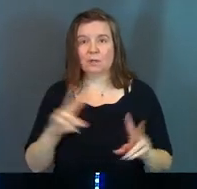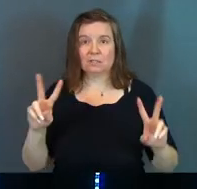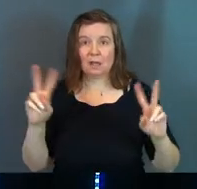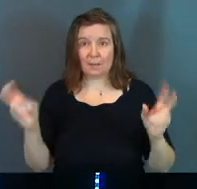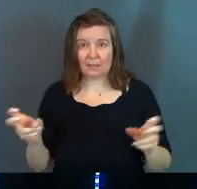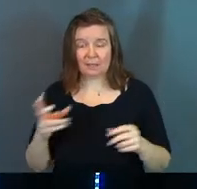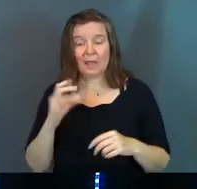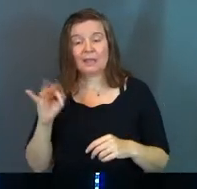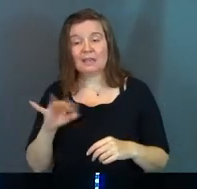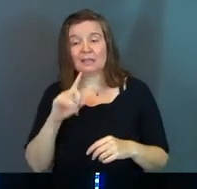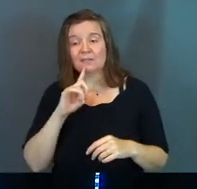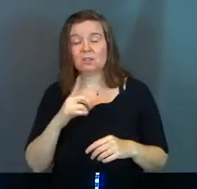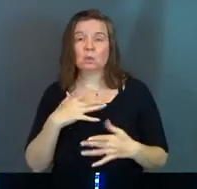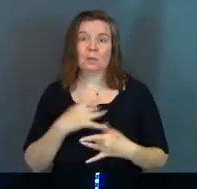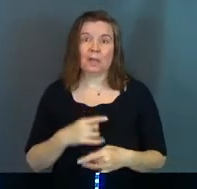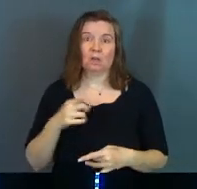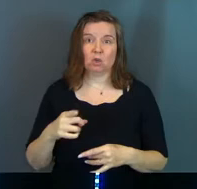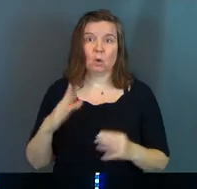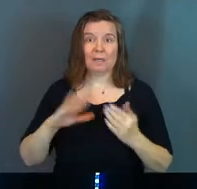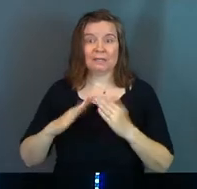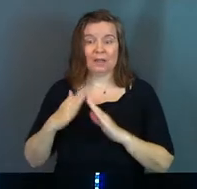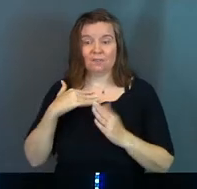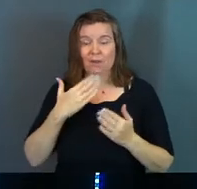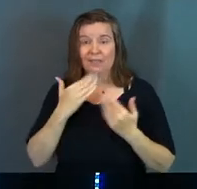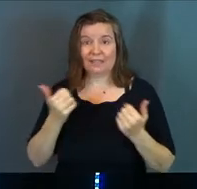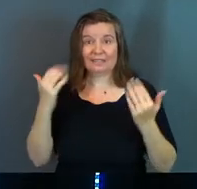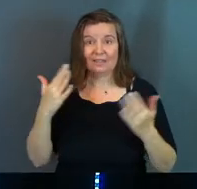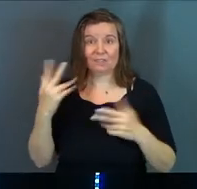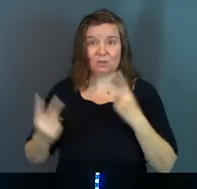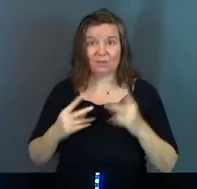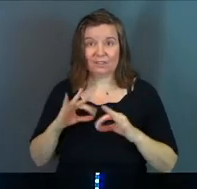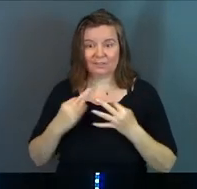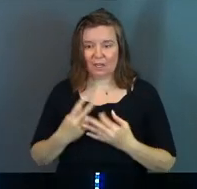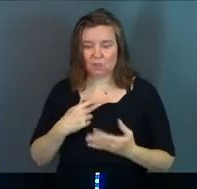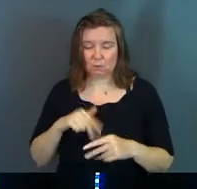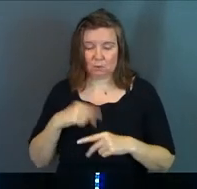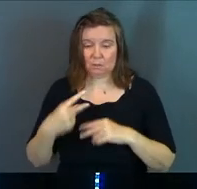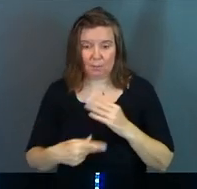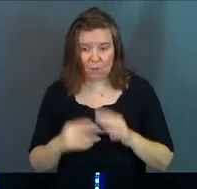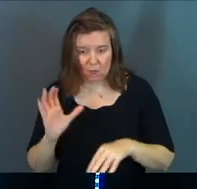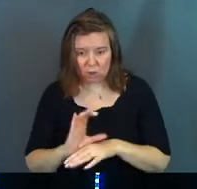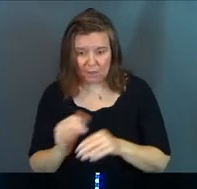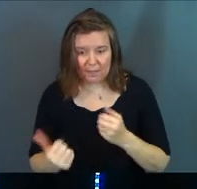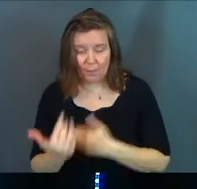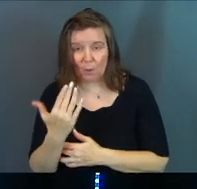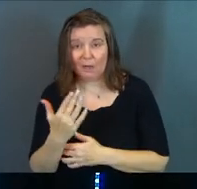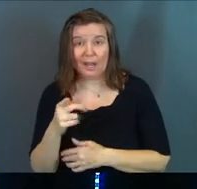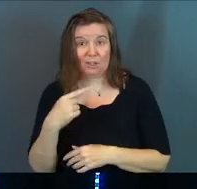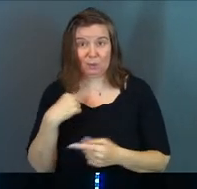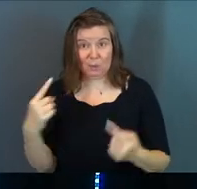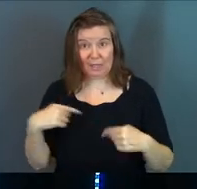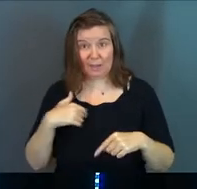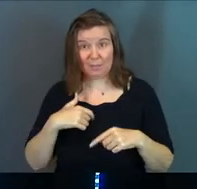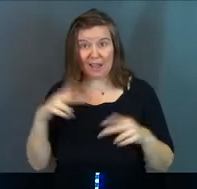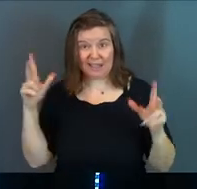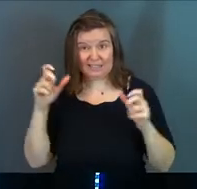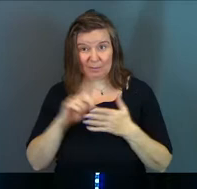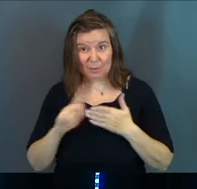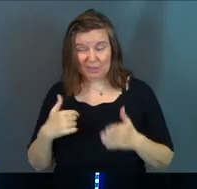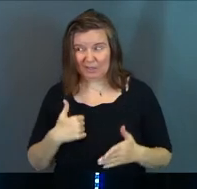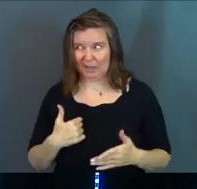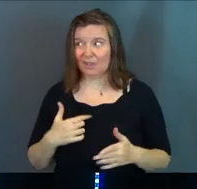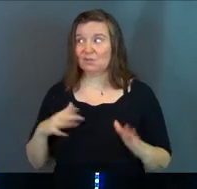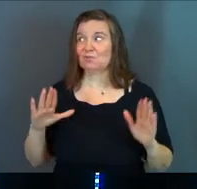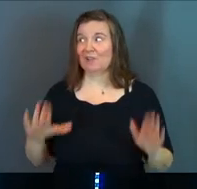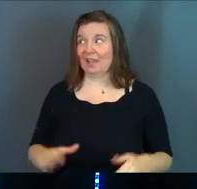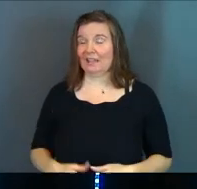topic. And if this is, you're like, you're in town for Thanksgiving to visit family and you just stumbled on our church this morning and you came on demon week and you're